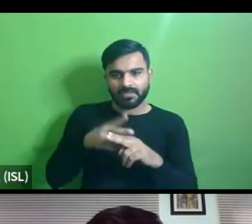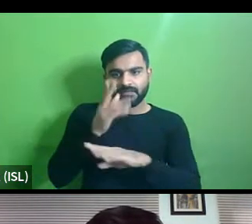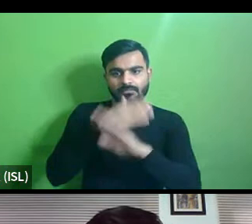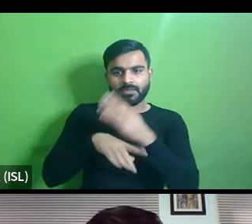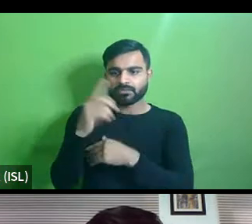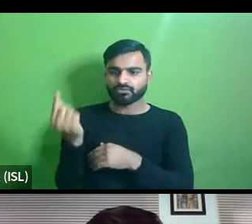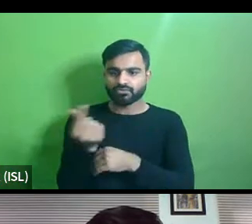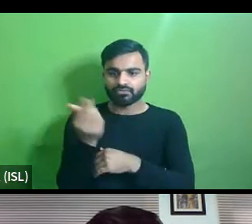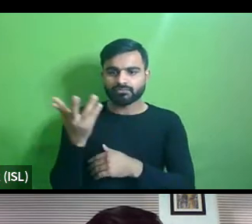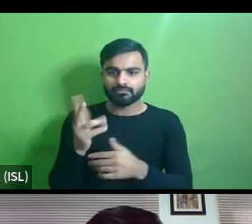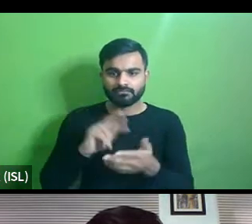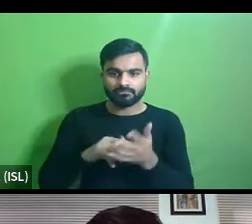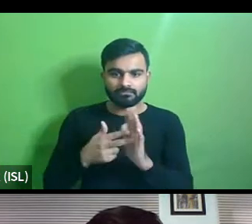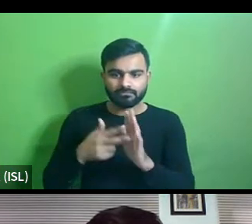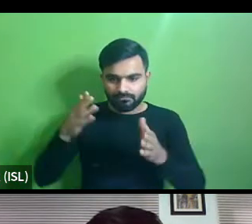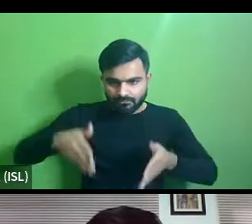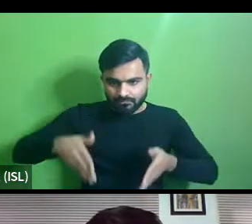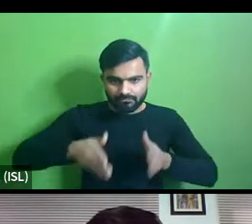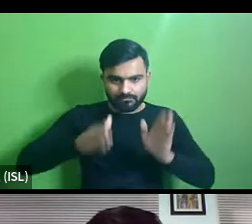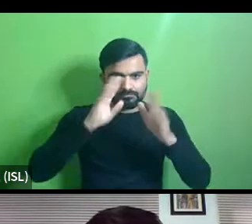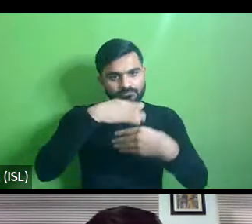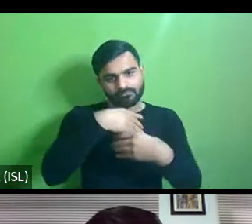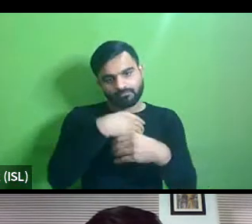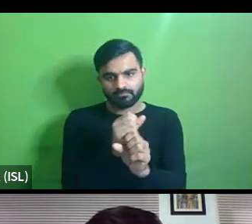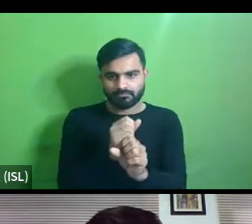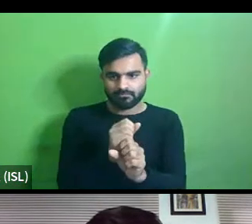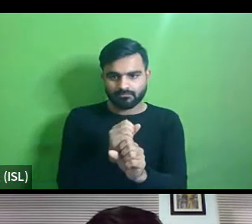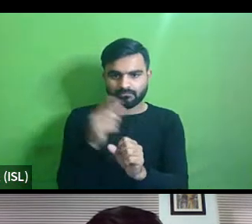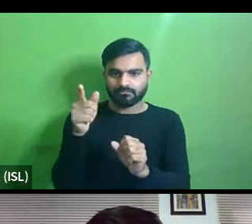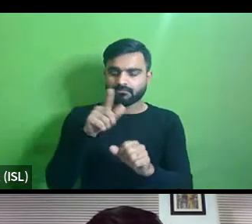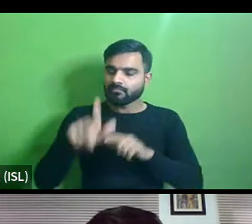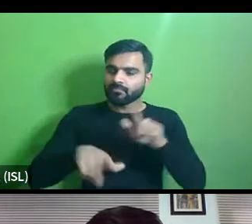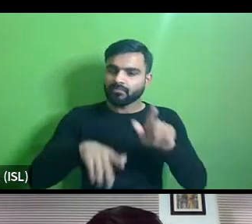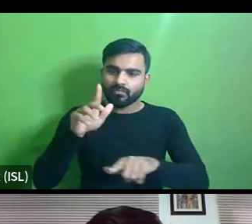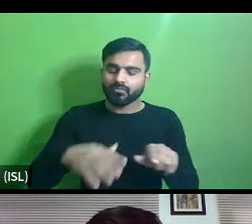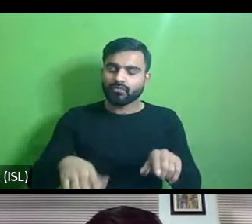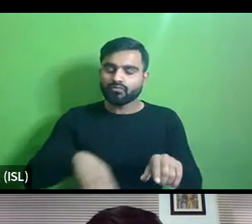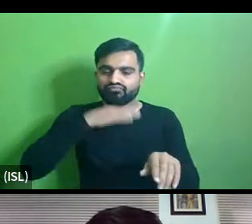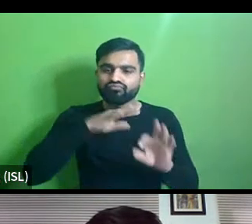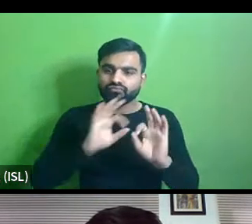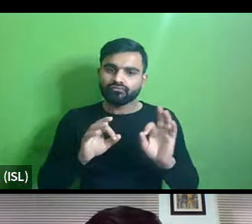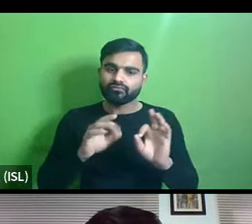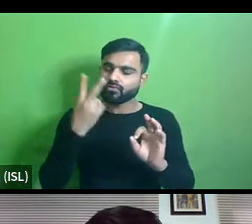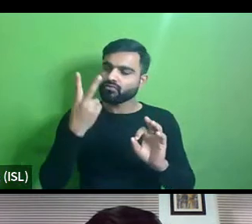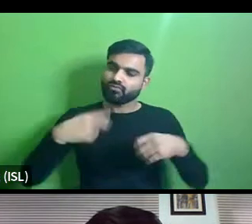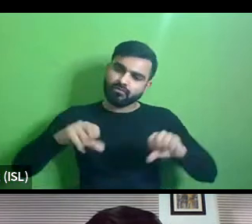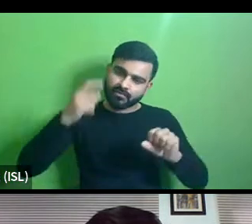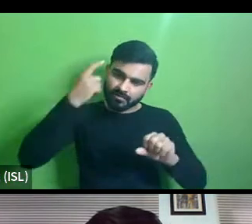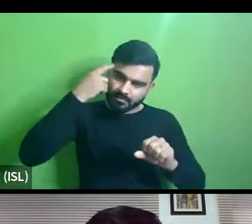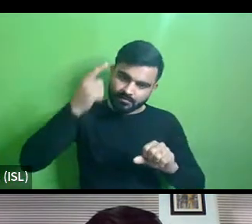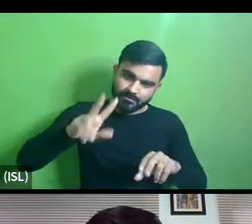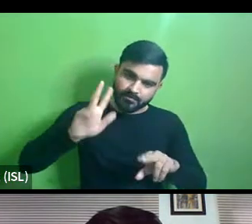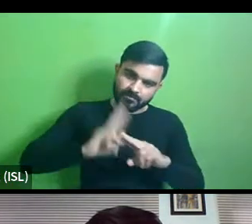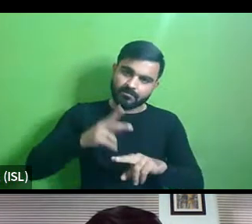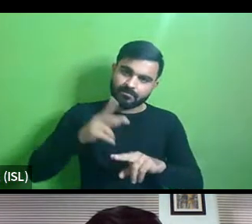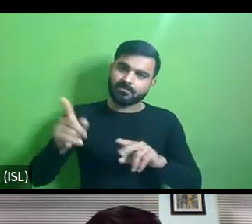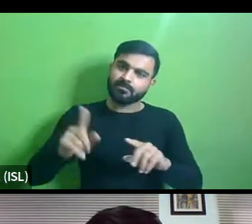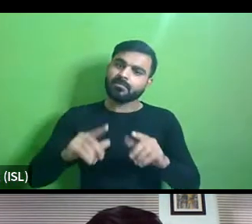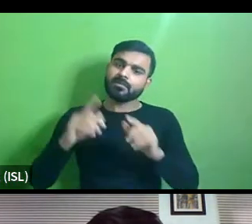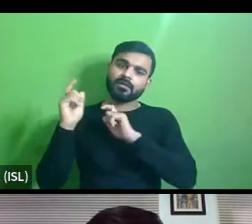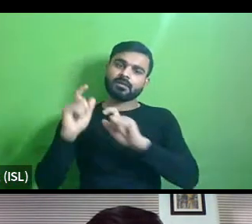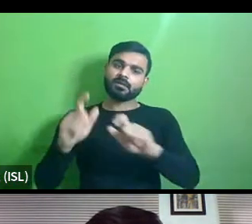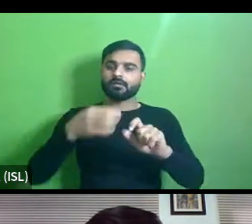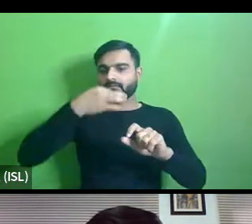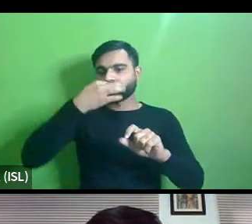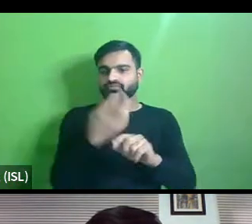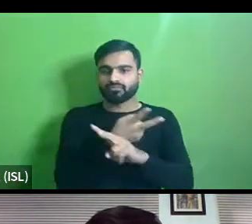use uh footpaths are being made but bolas are not wide enough thinking of two wheelers when you have a fine system on traffic signals